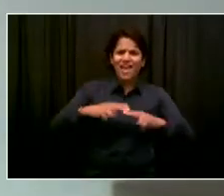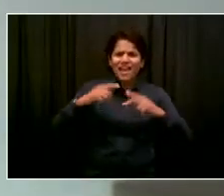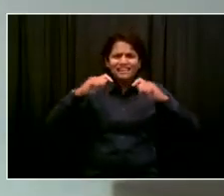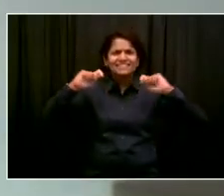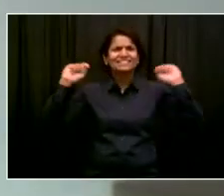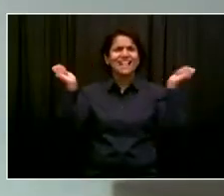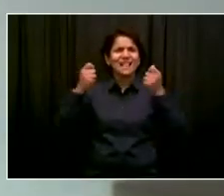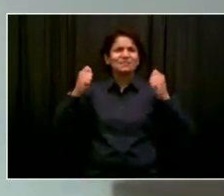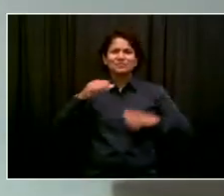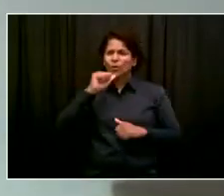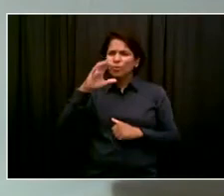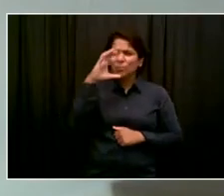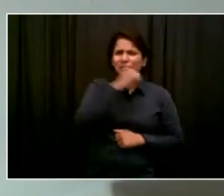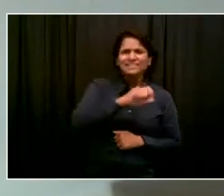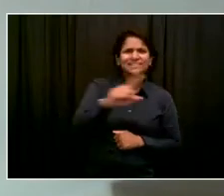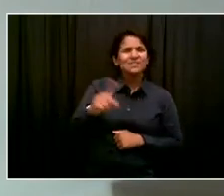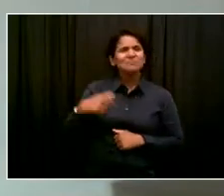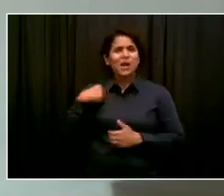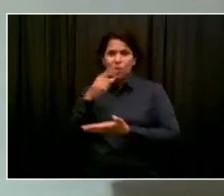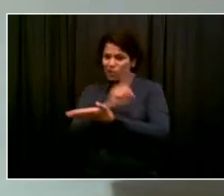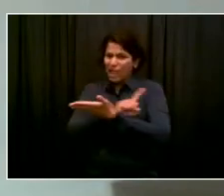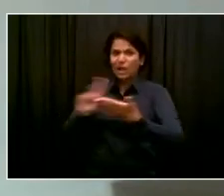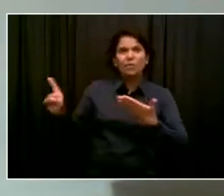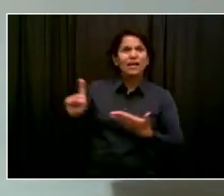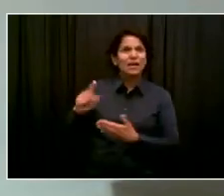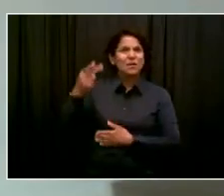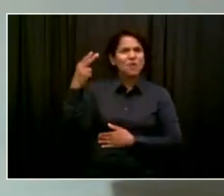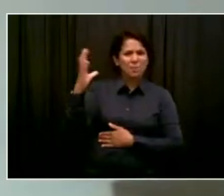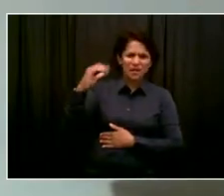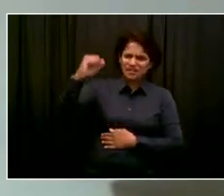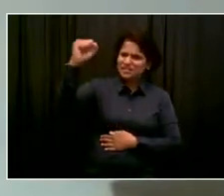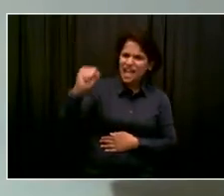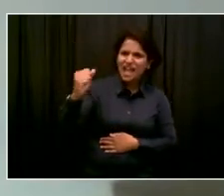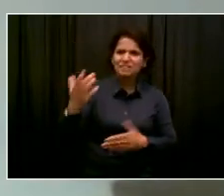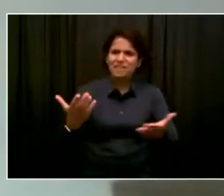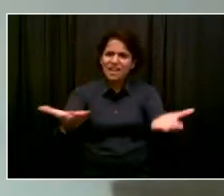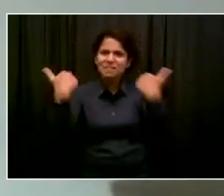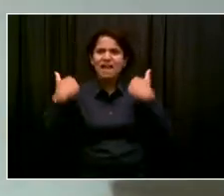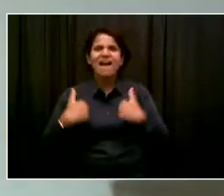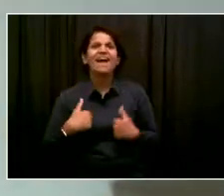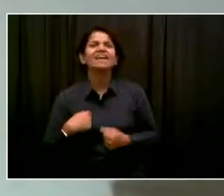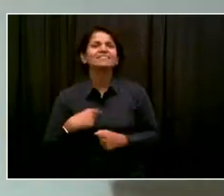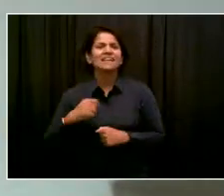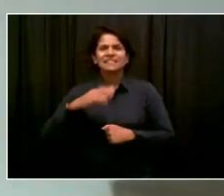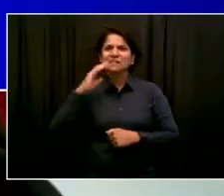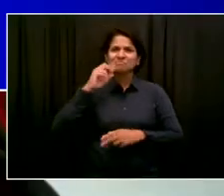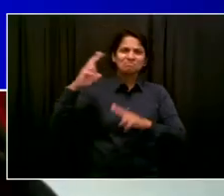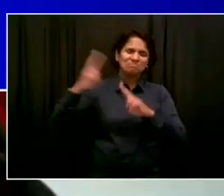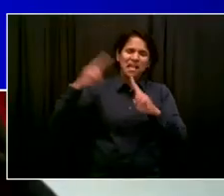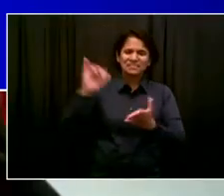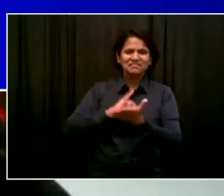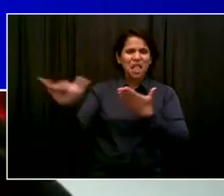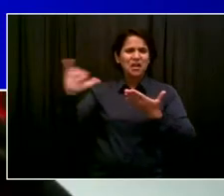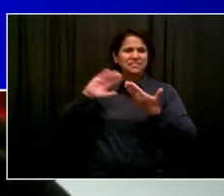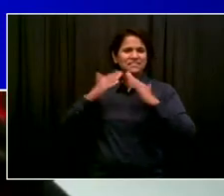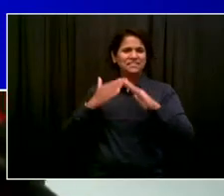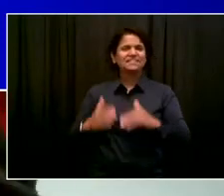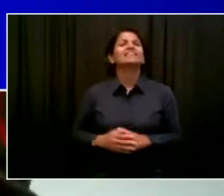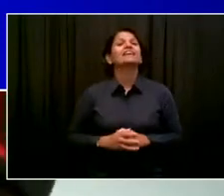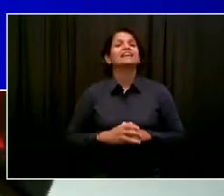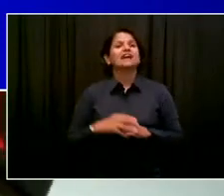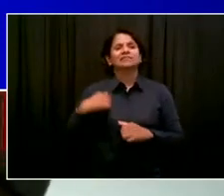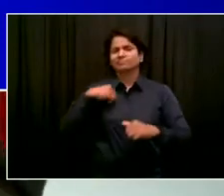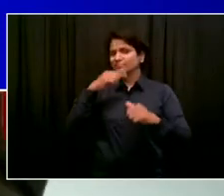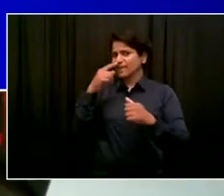boroughs of hip hop. Let's do it, baby. Let's do it for our city. The best city in the world. I couldn't agree with you more. And